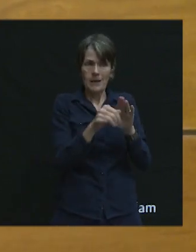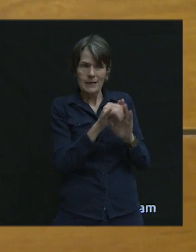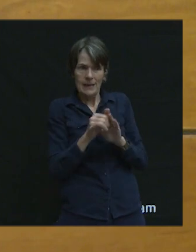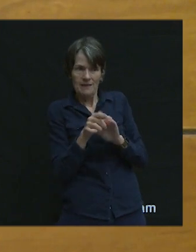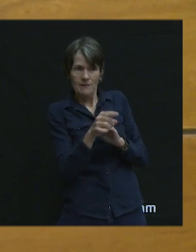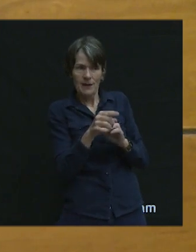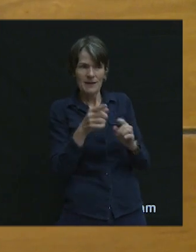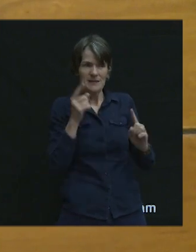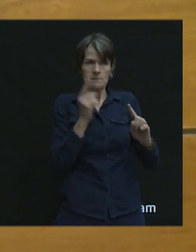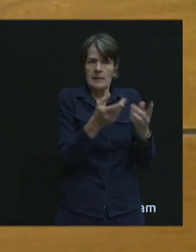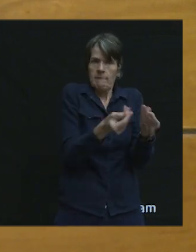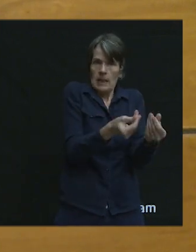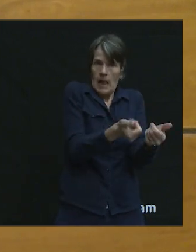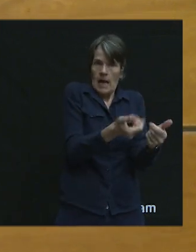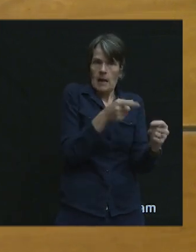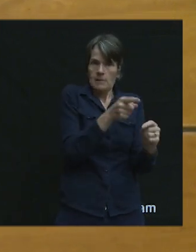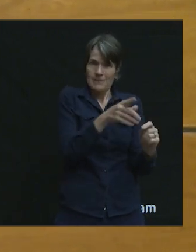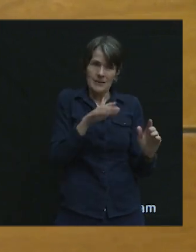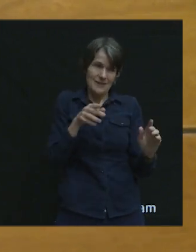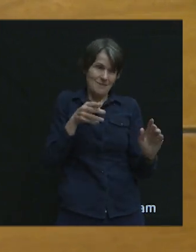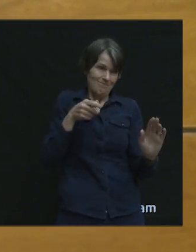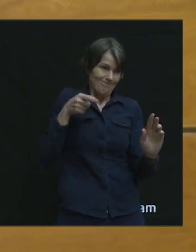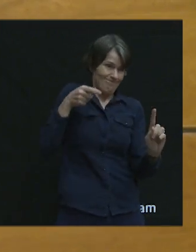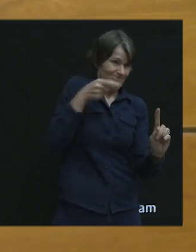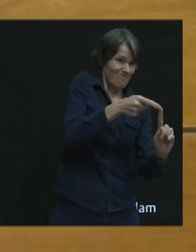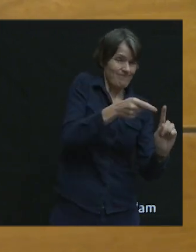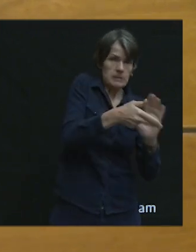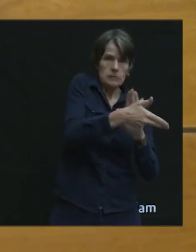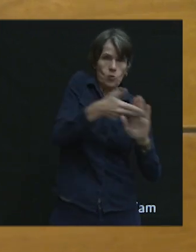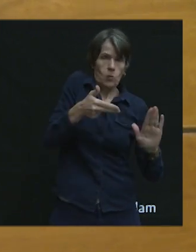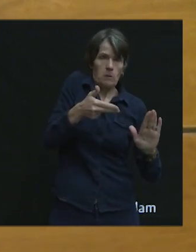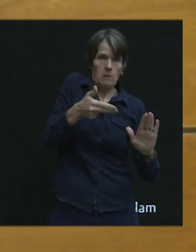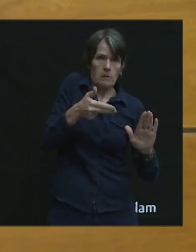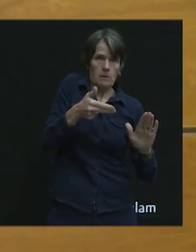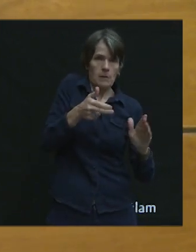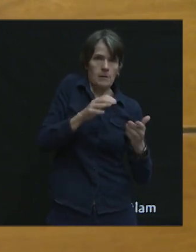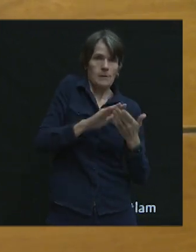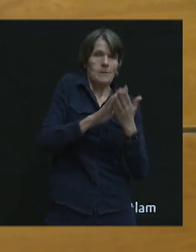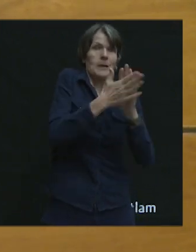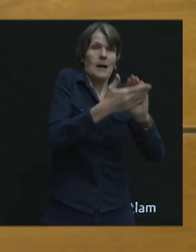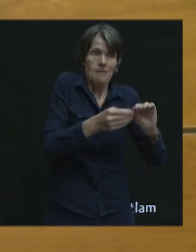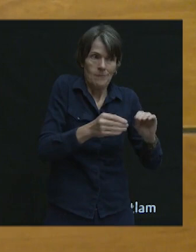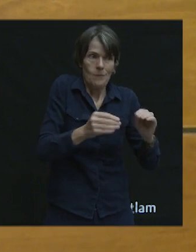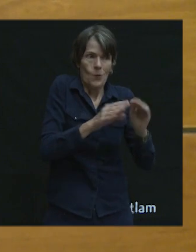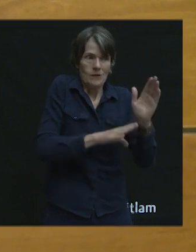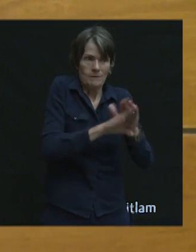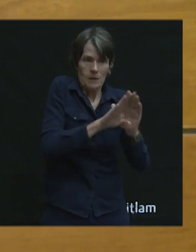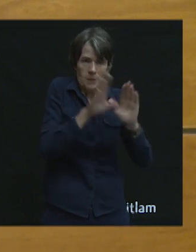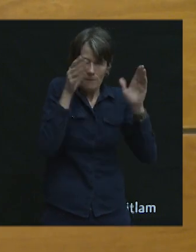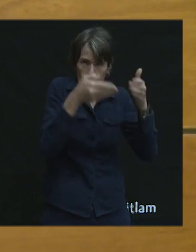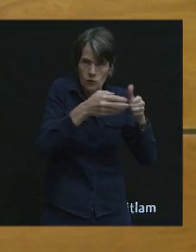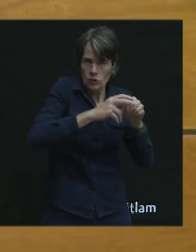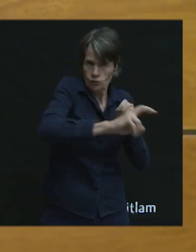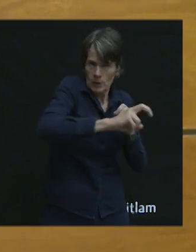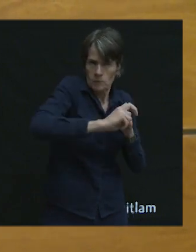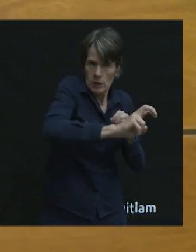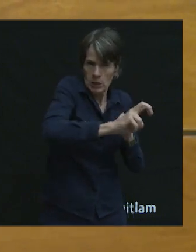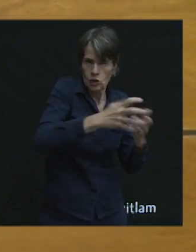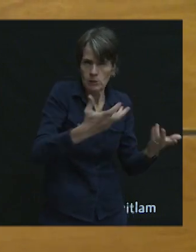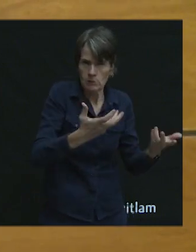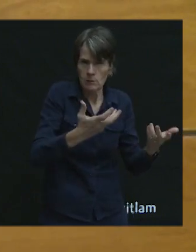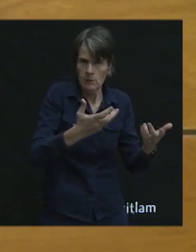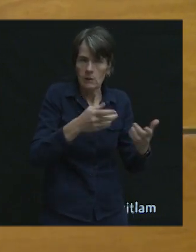and designate those land uses that can then lead to a path that is enabling developers and understanding that, hey, this is where